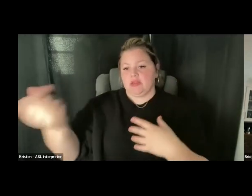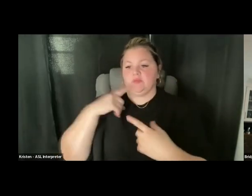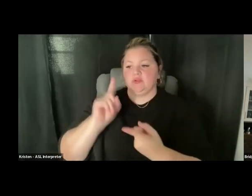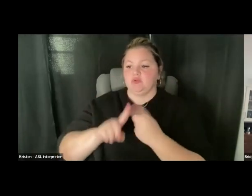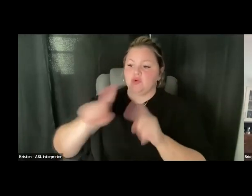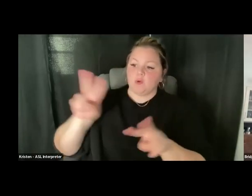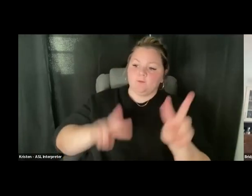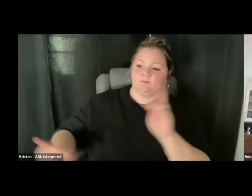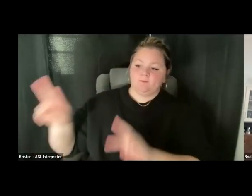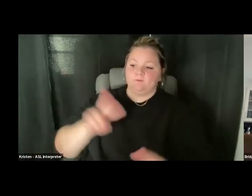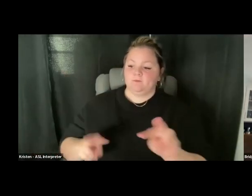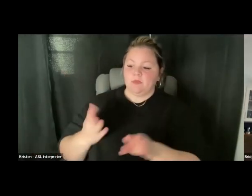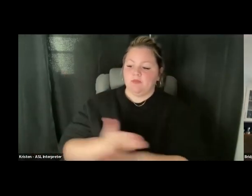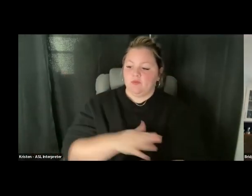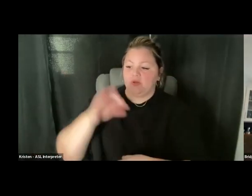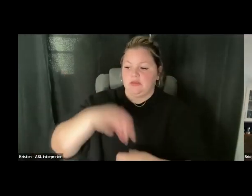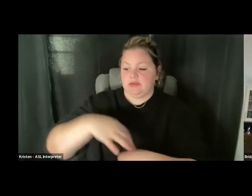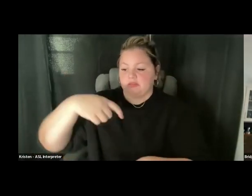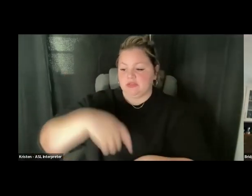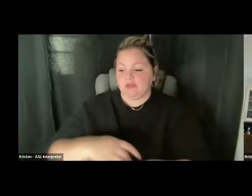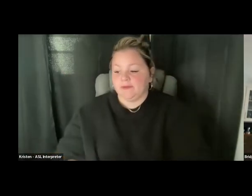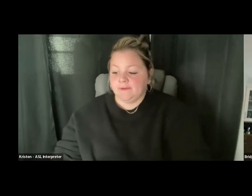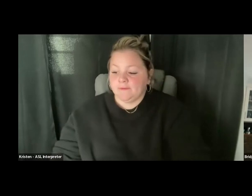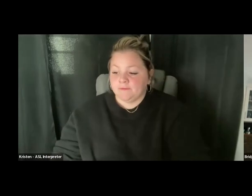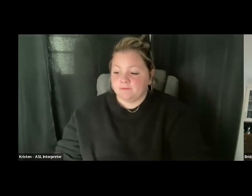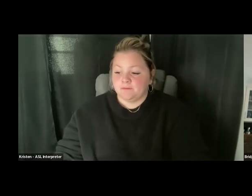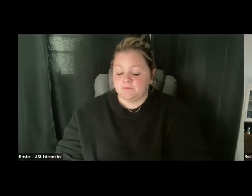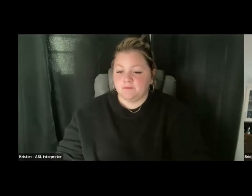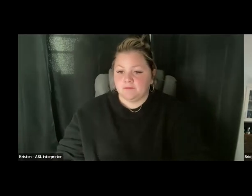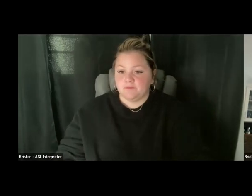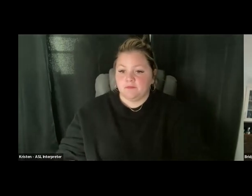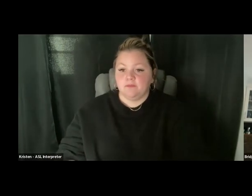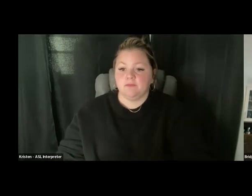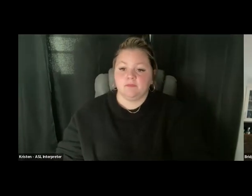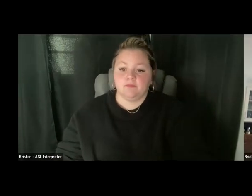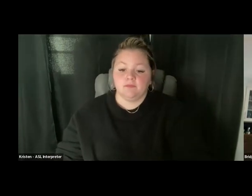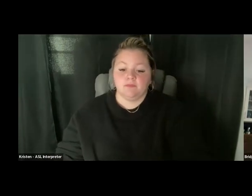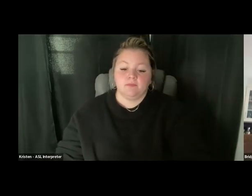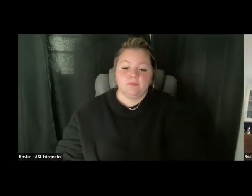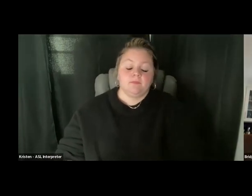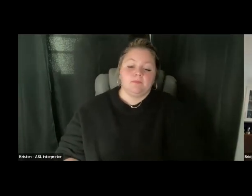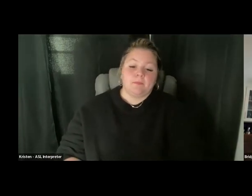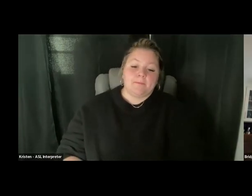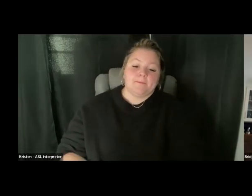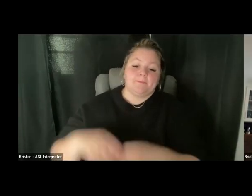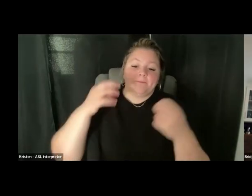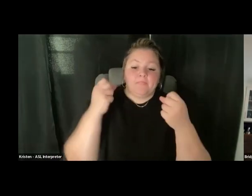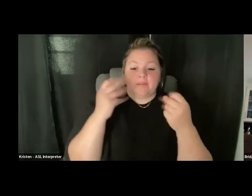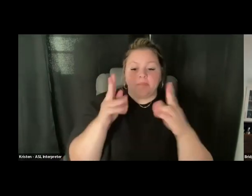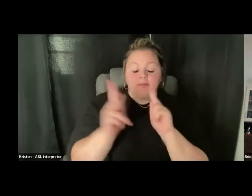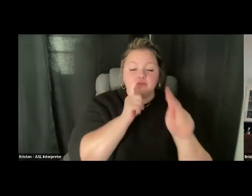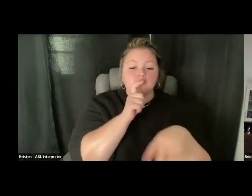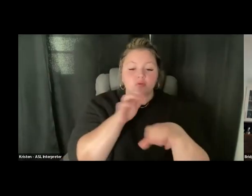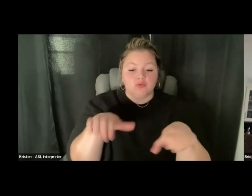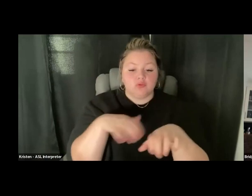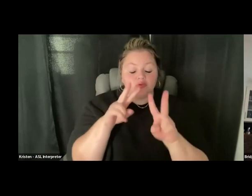Now, many of our local election officials perform these surveys, many work with the local disability commissions